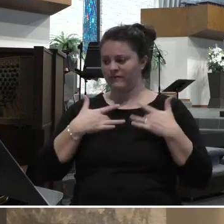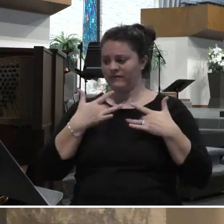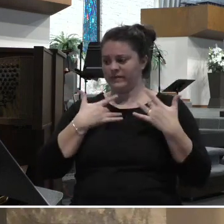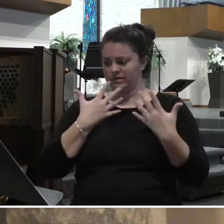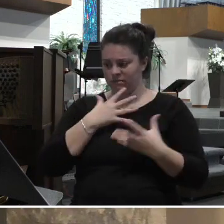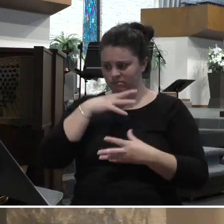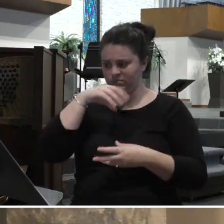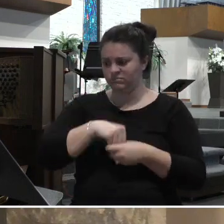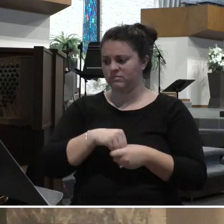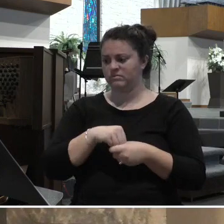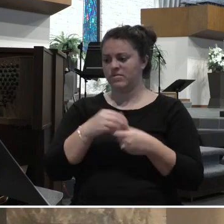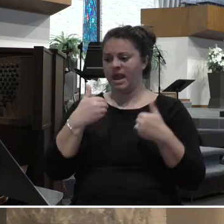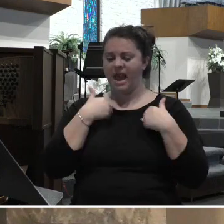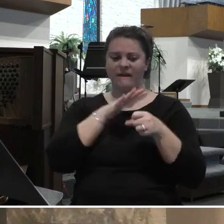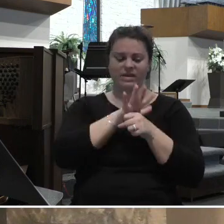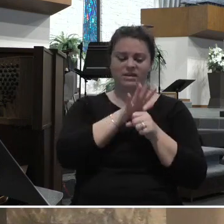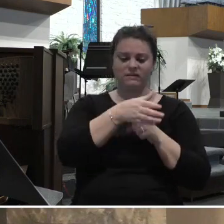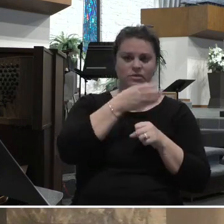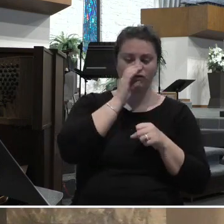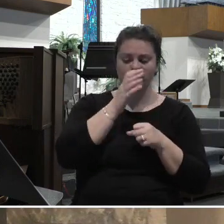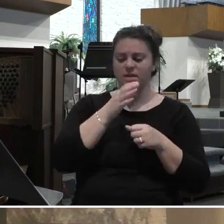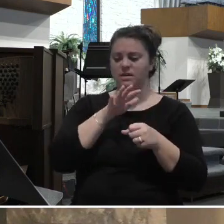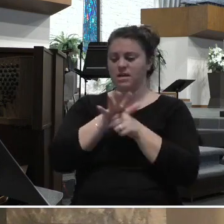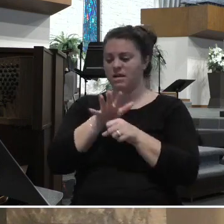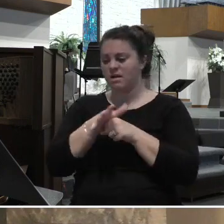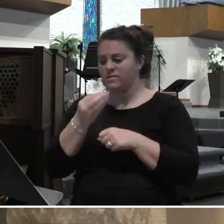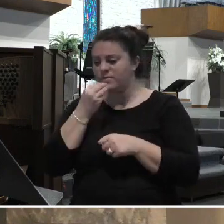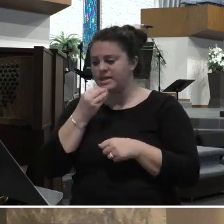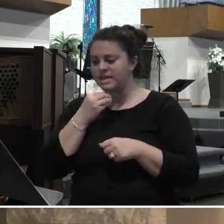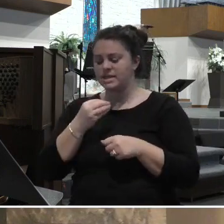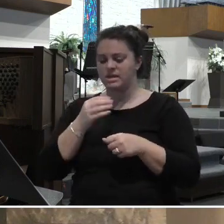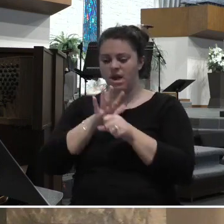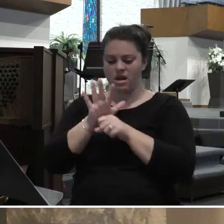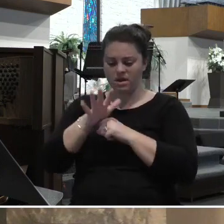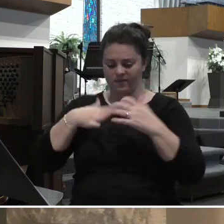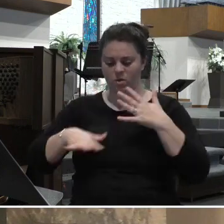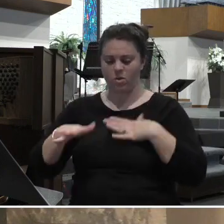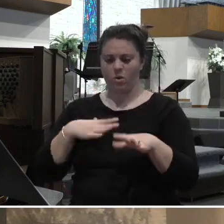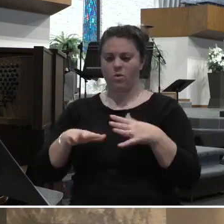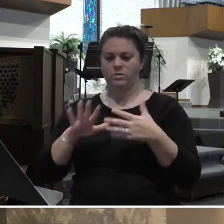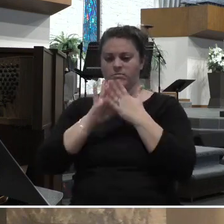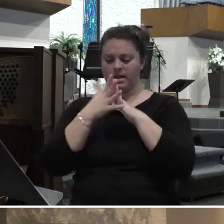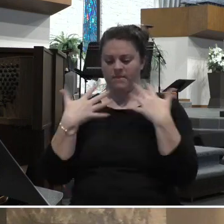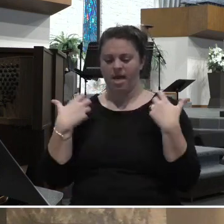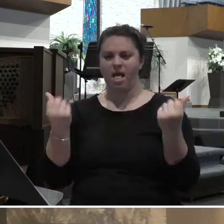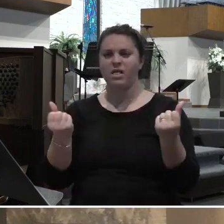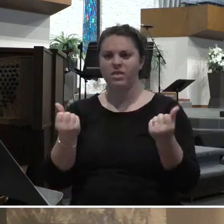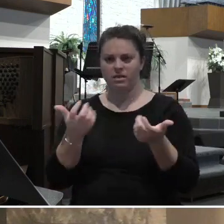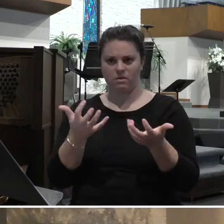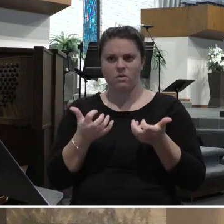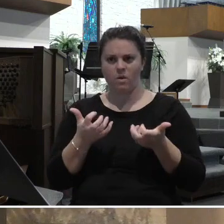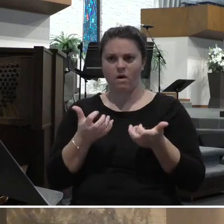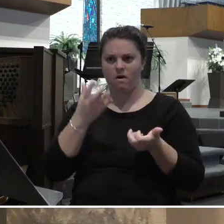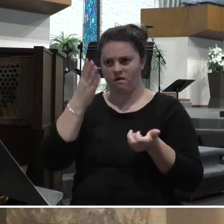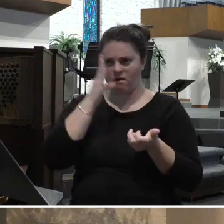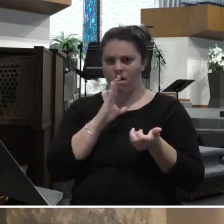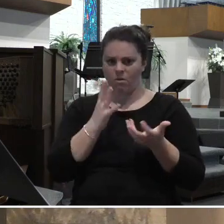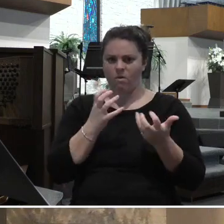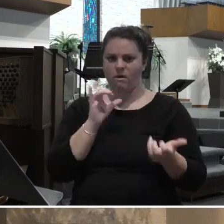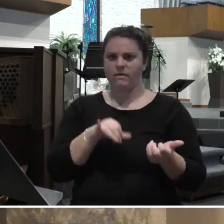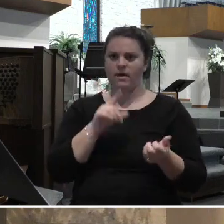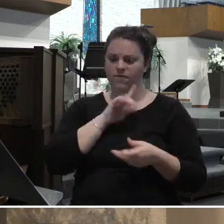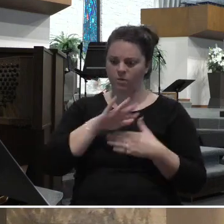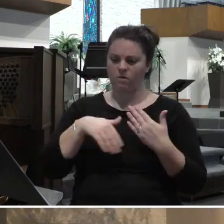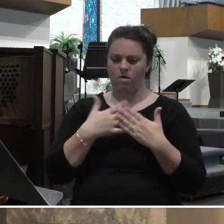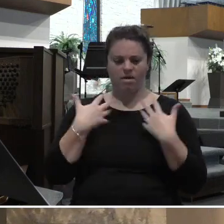Scripture wants all people to have enough to eat, enough to drink, enough to have healthy lifestyle.